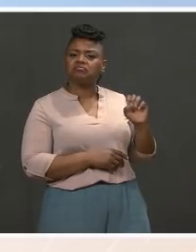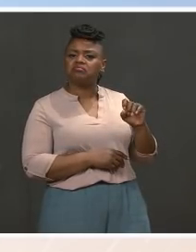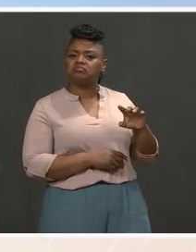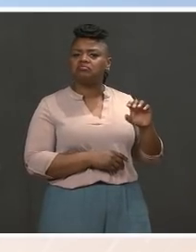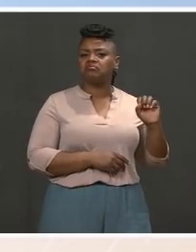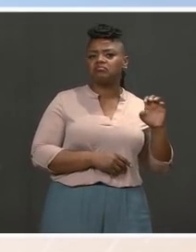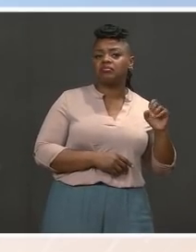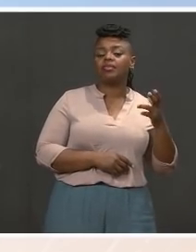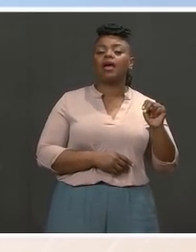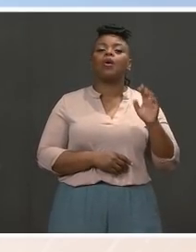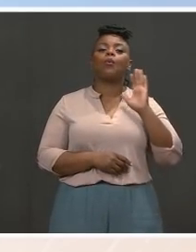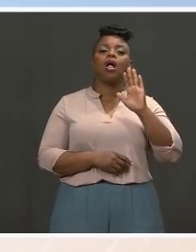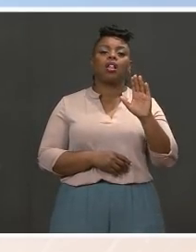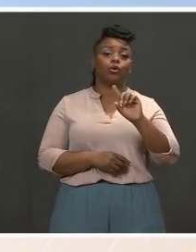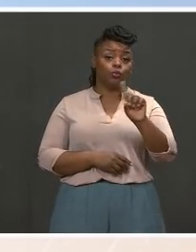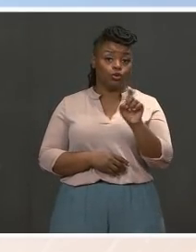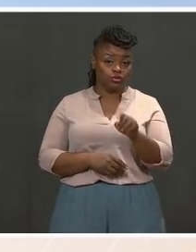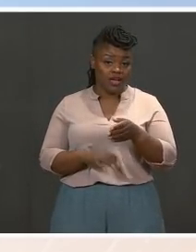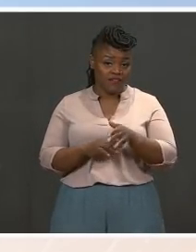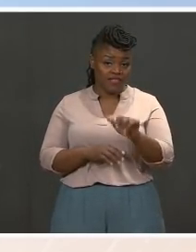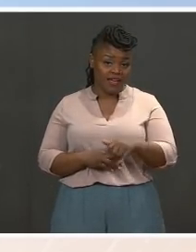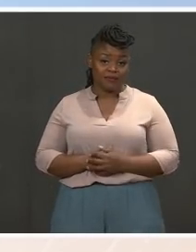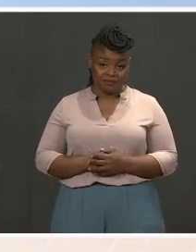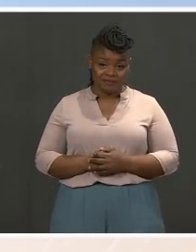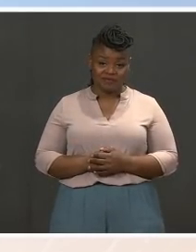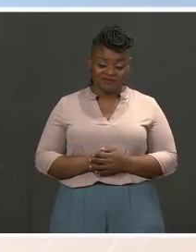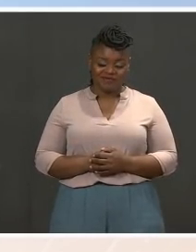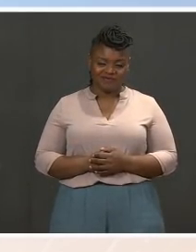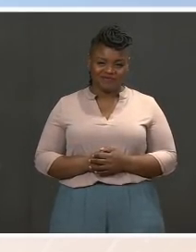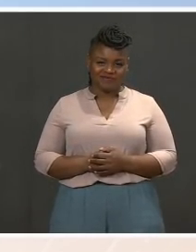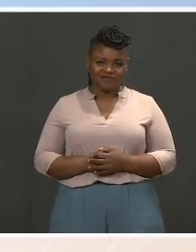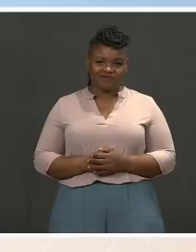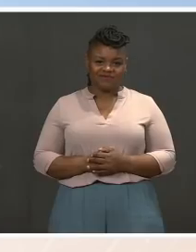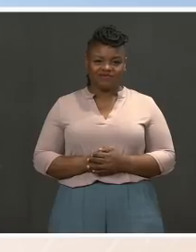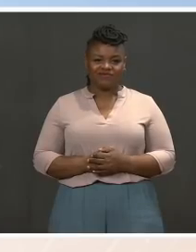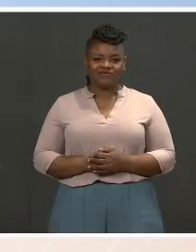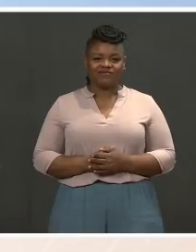with the vice president. They'll have to get to shortly thereafter. So with that, I will turn it over.